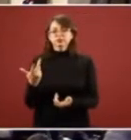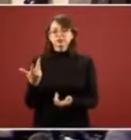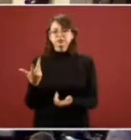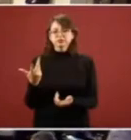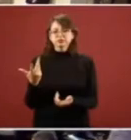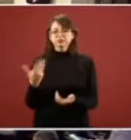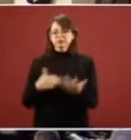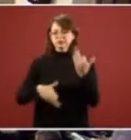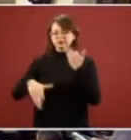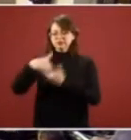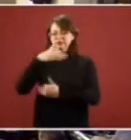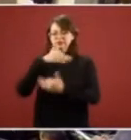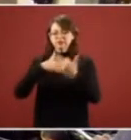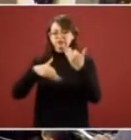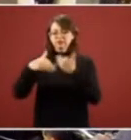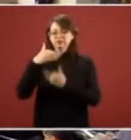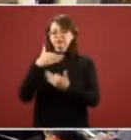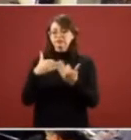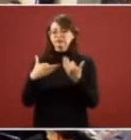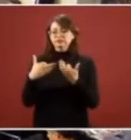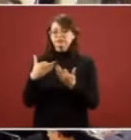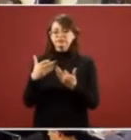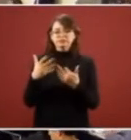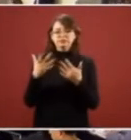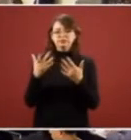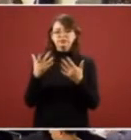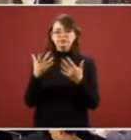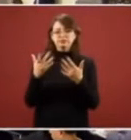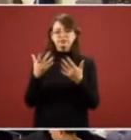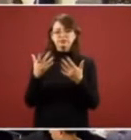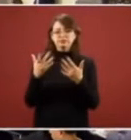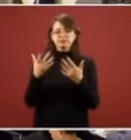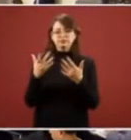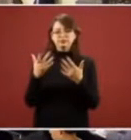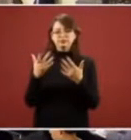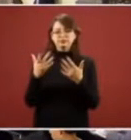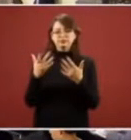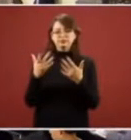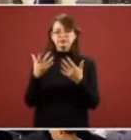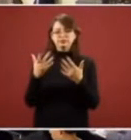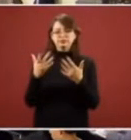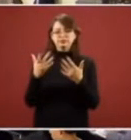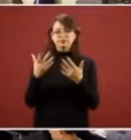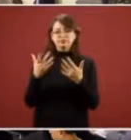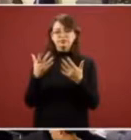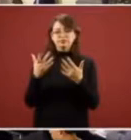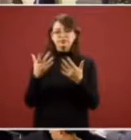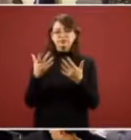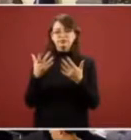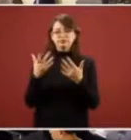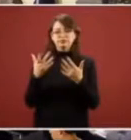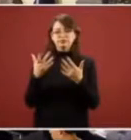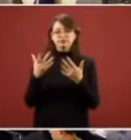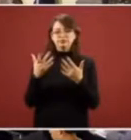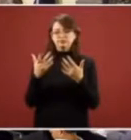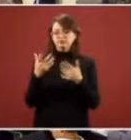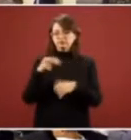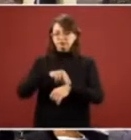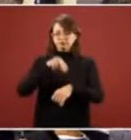todo lo que son faltantes to cover all the things that are needed